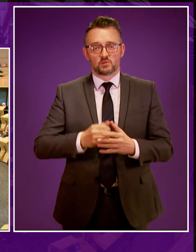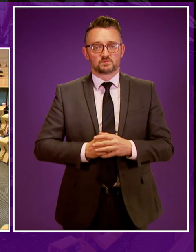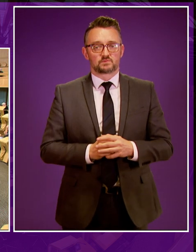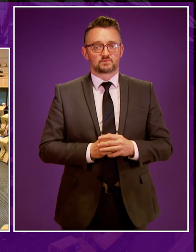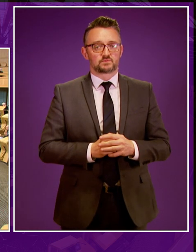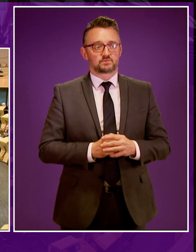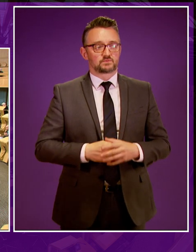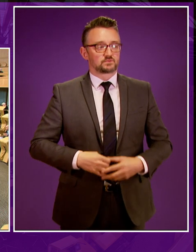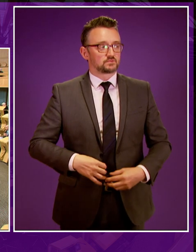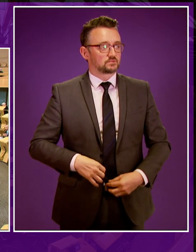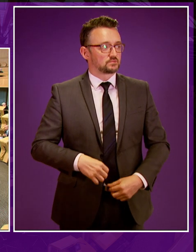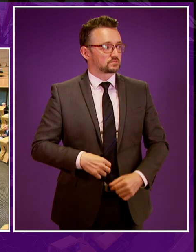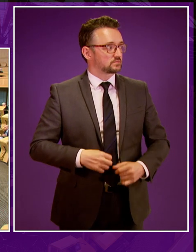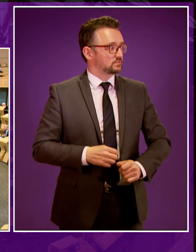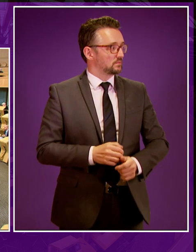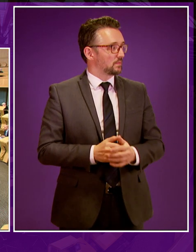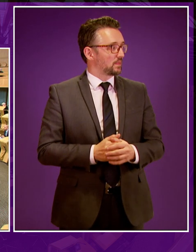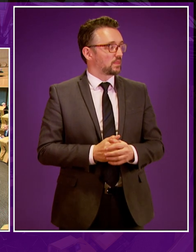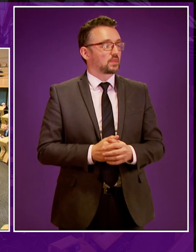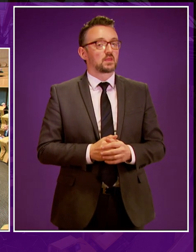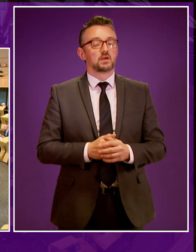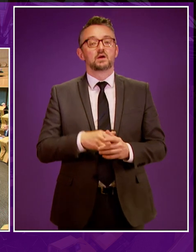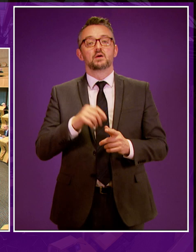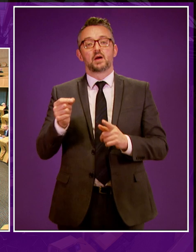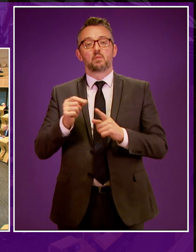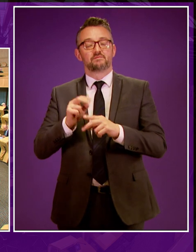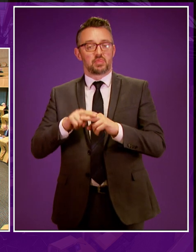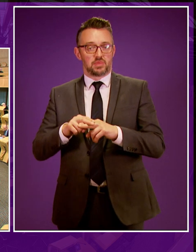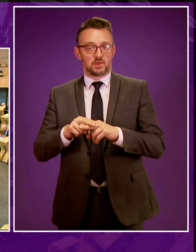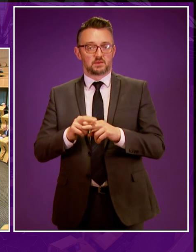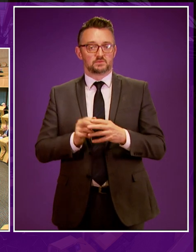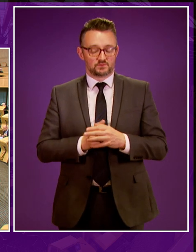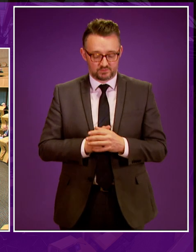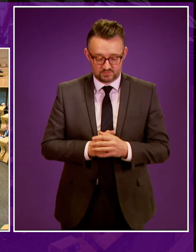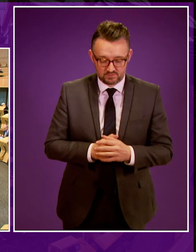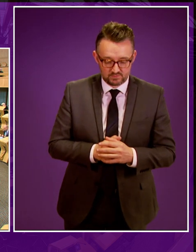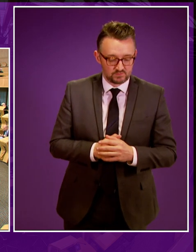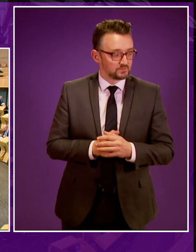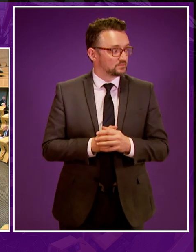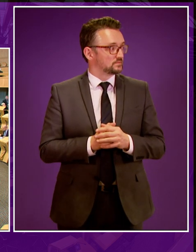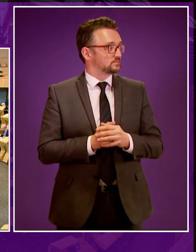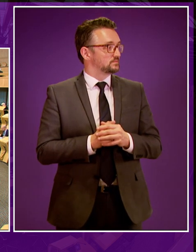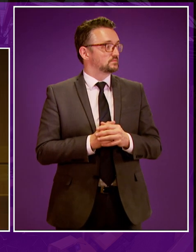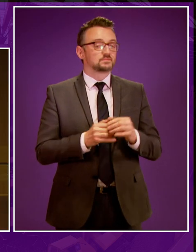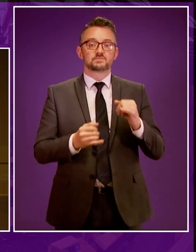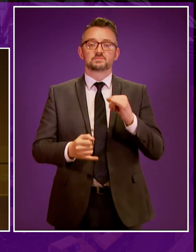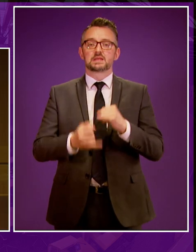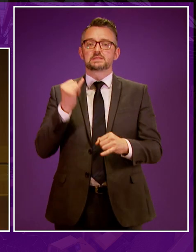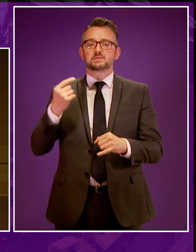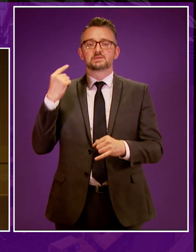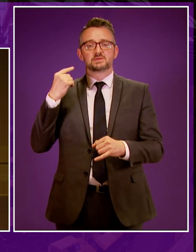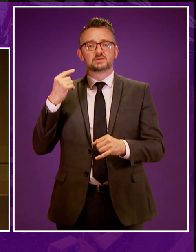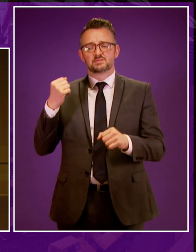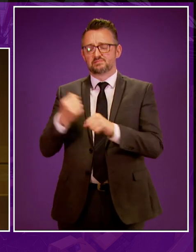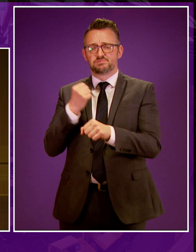Thank you. Paul Heal-Finley to be followed by Graeme Day. Mr. Finley, please. Thanks, President Officer. Since the earliest days of the